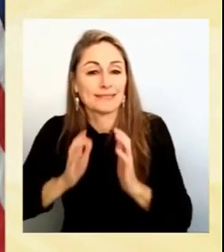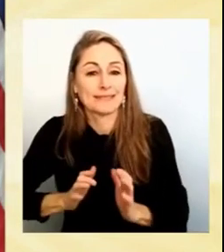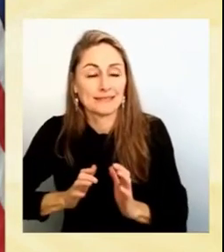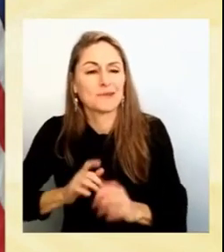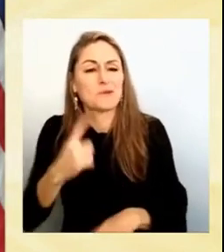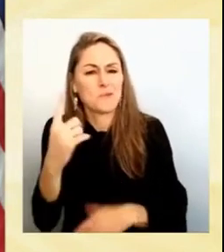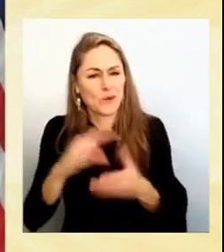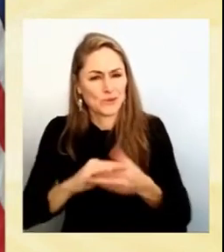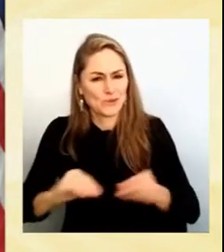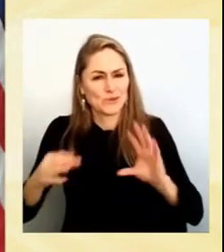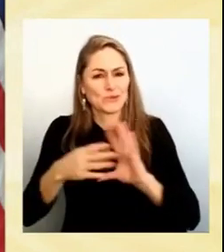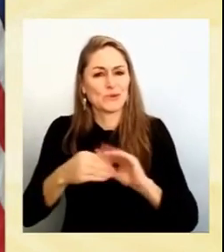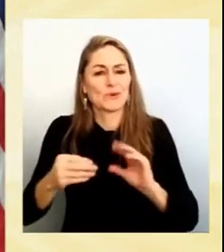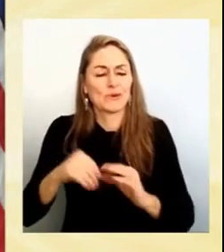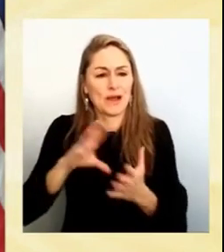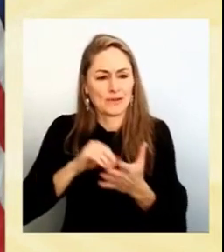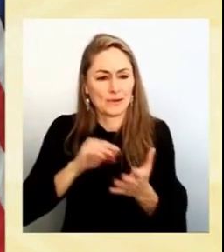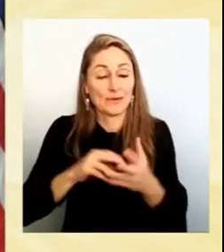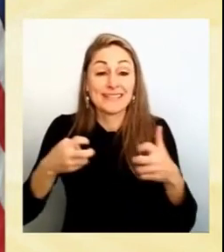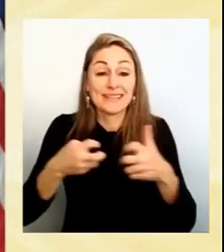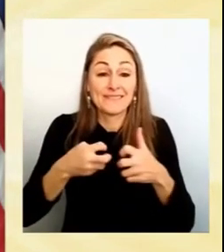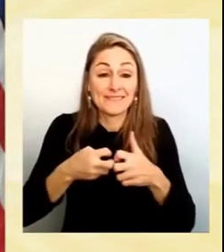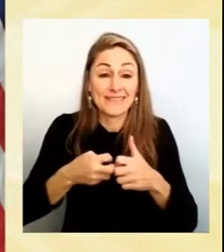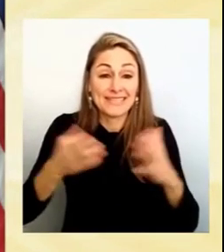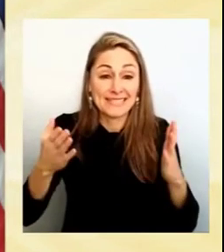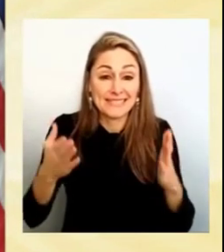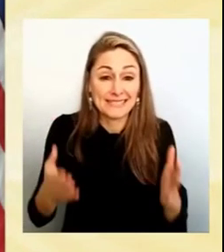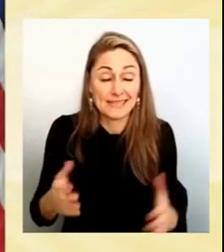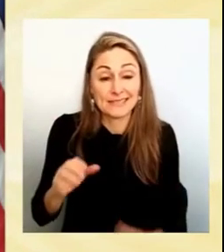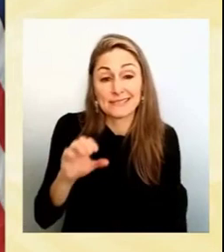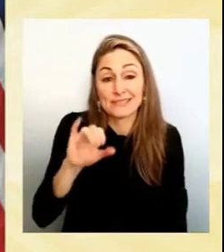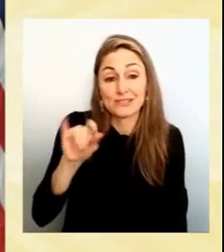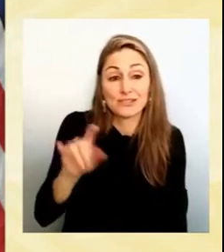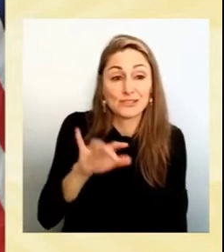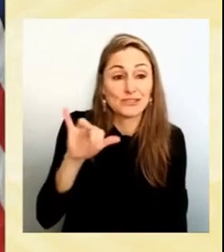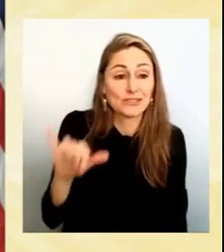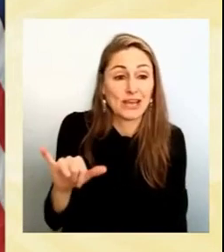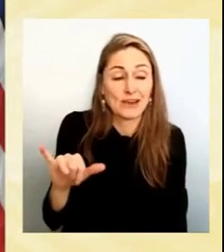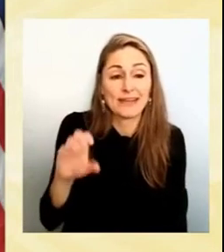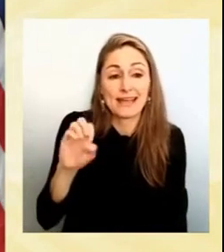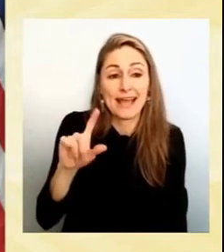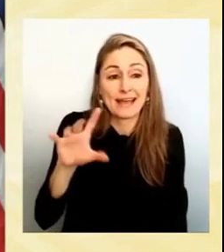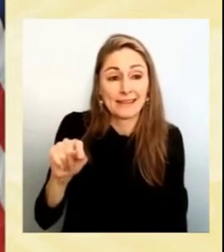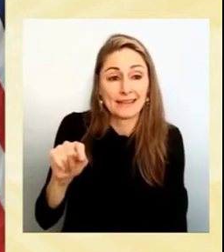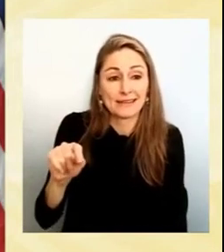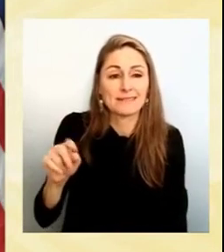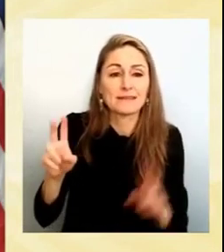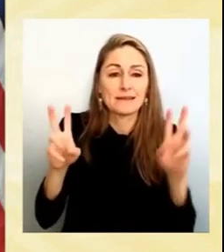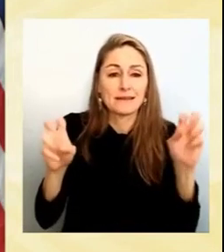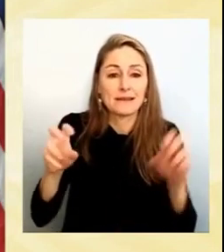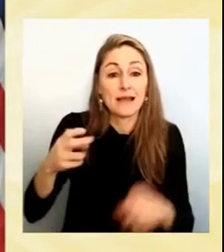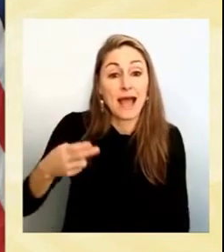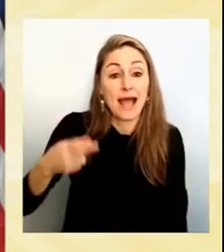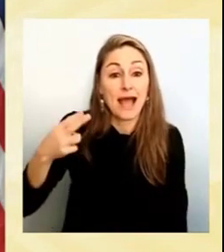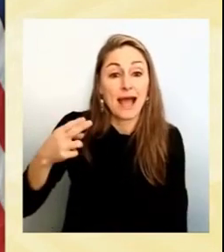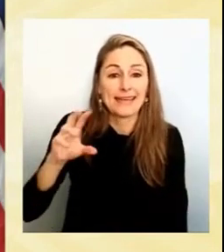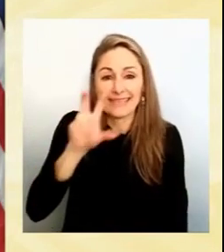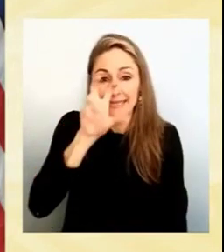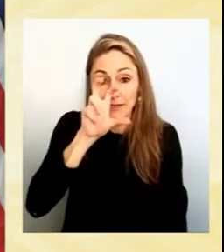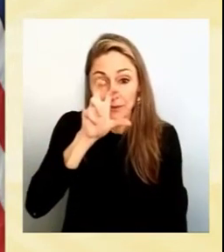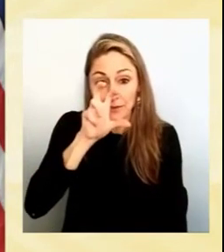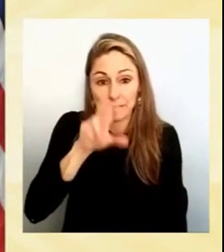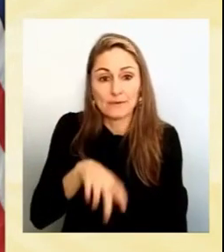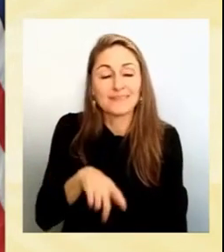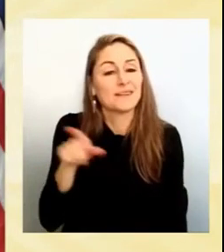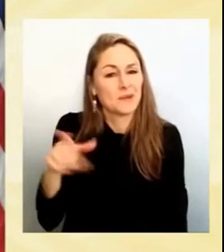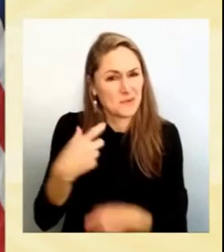about was about a physicist, Jerry Elliott High Eagle, who authored the piece of legislation creating Native American Awareness